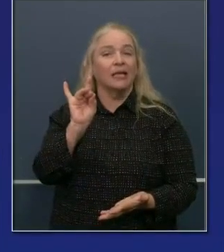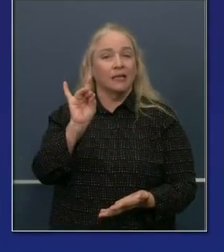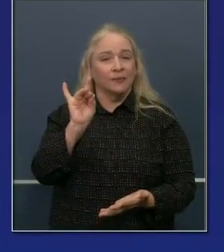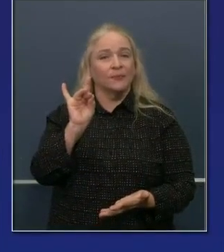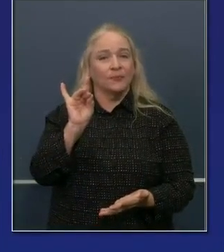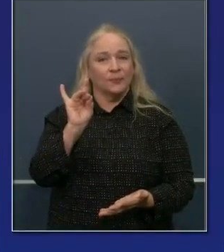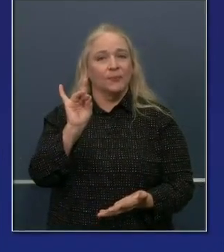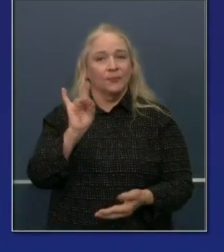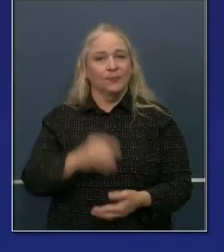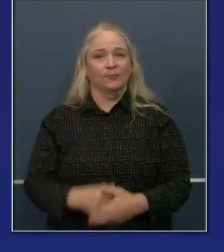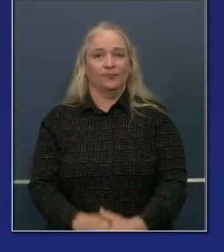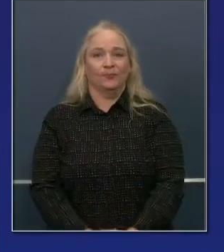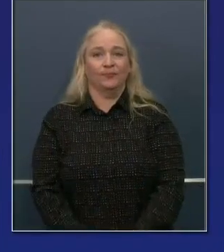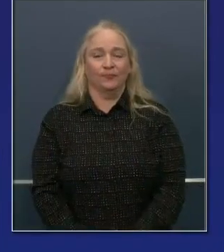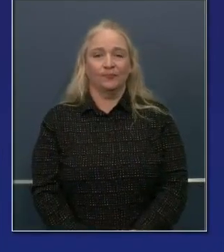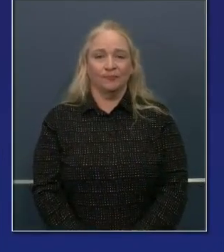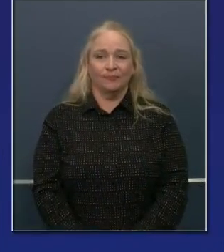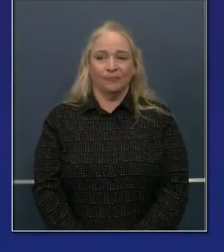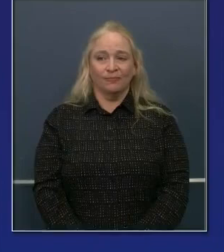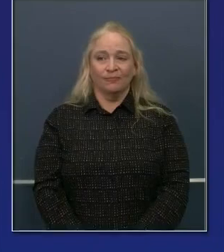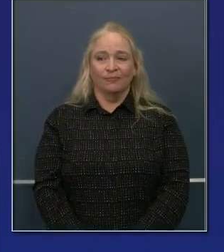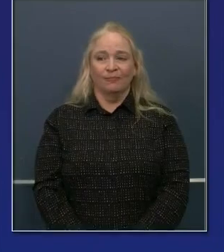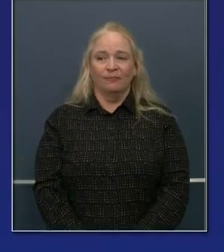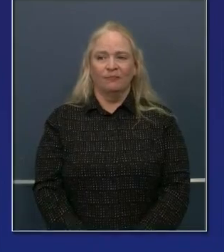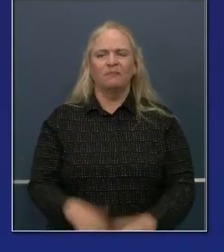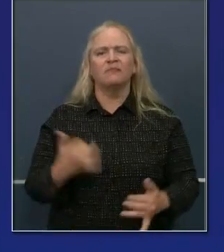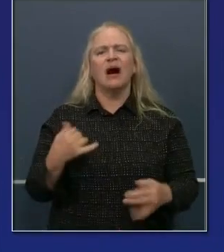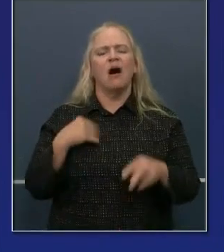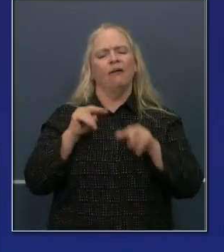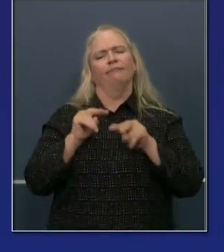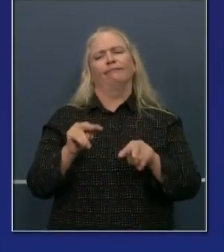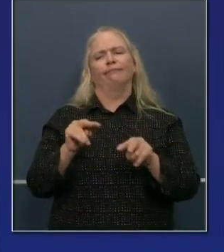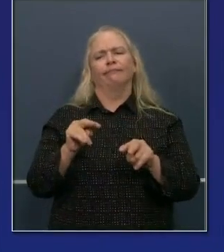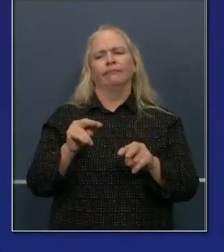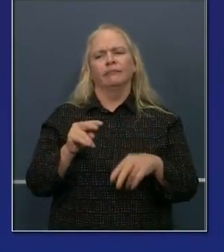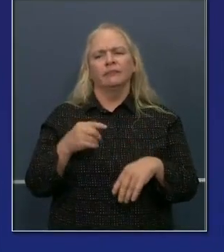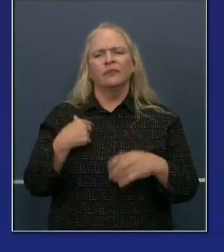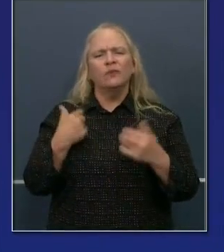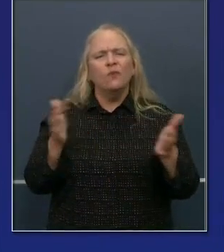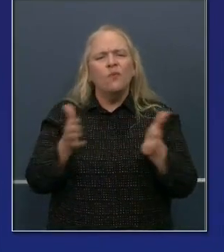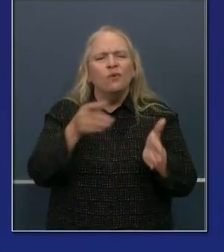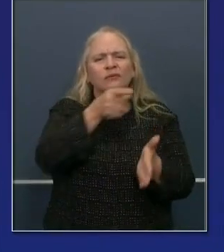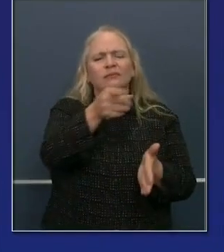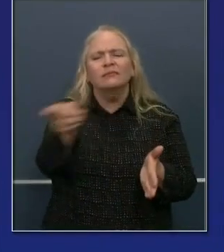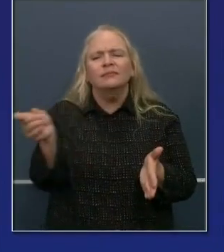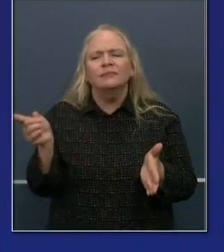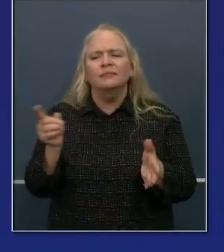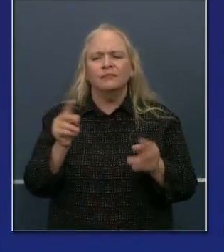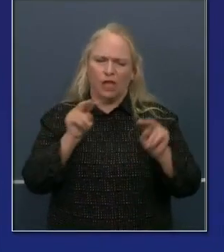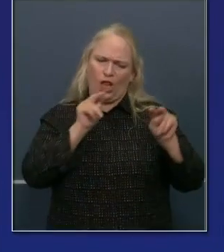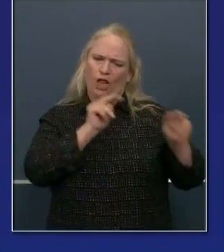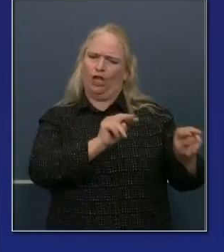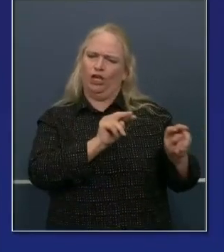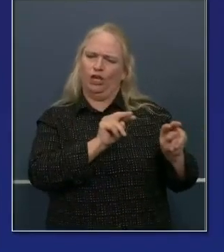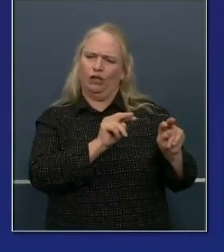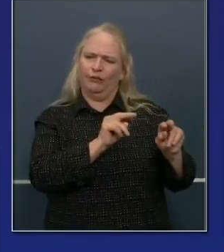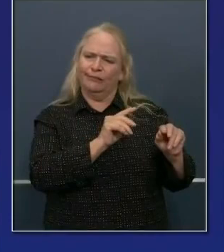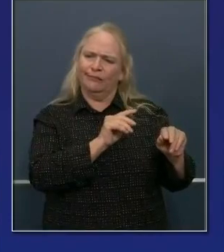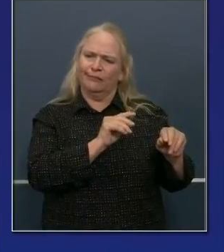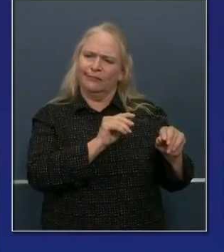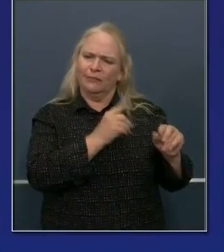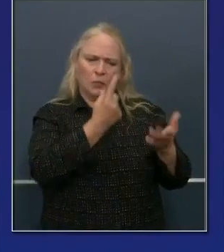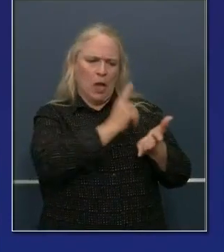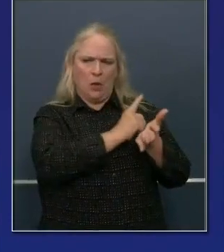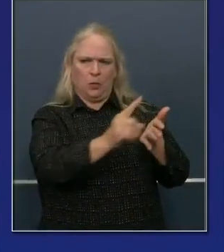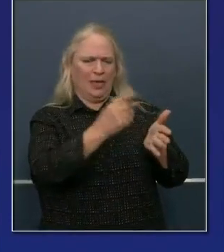I'm now tending to disproportionately encourage you to focus on the seven-day trends and average, as these numbers